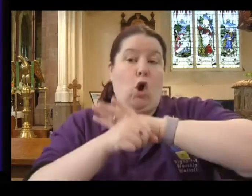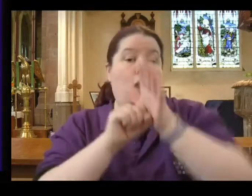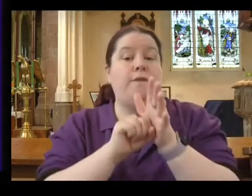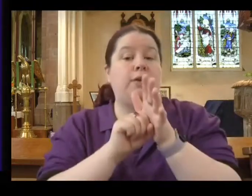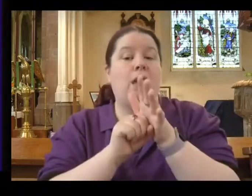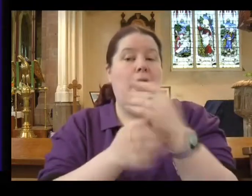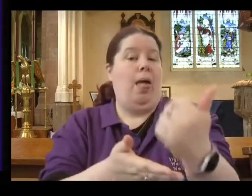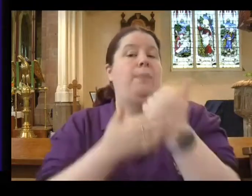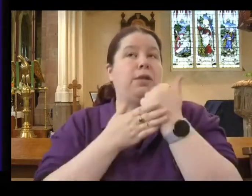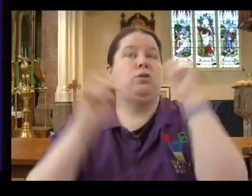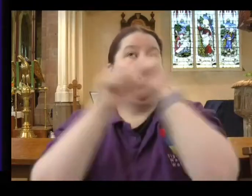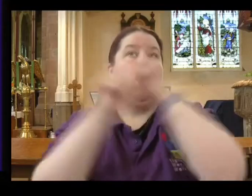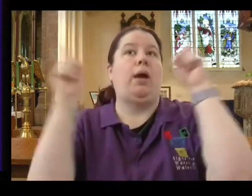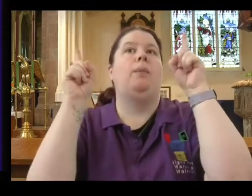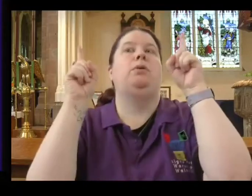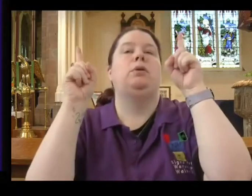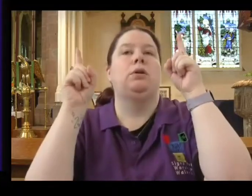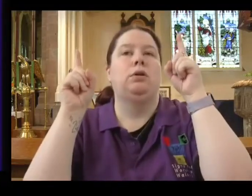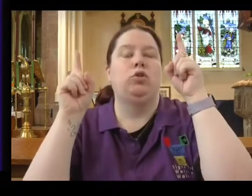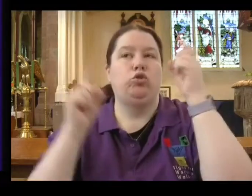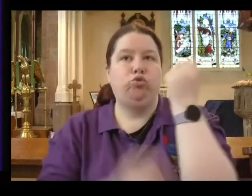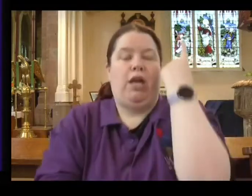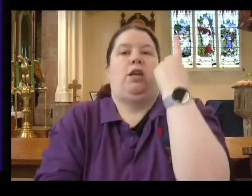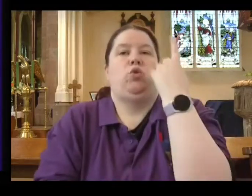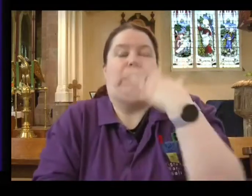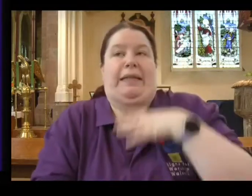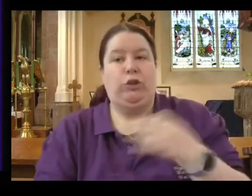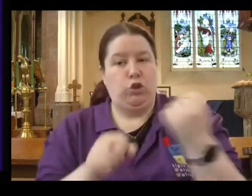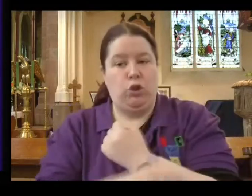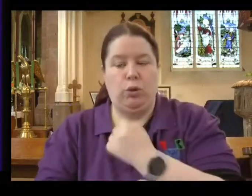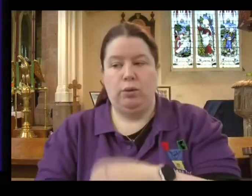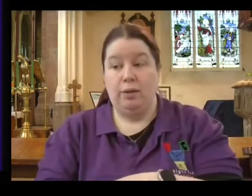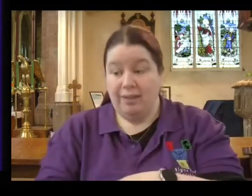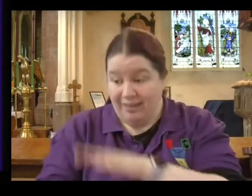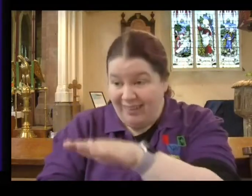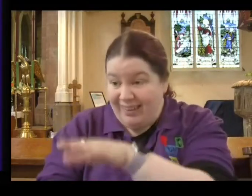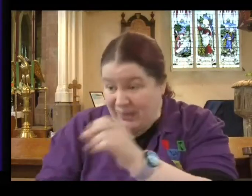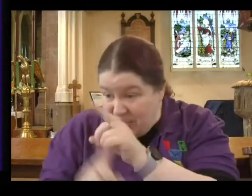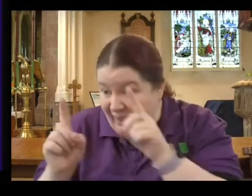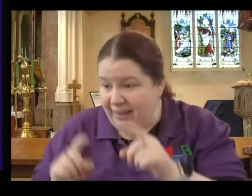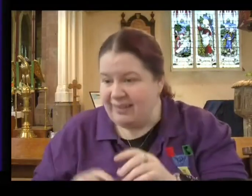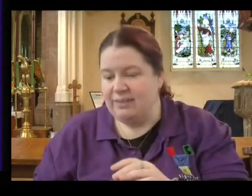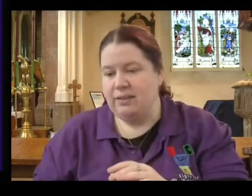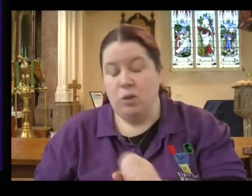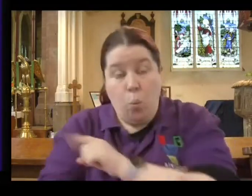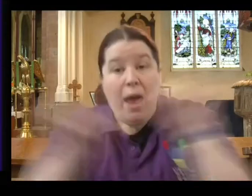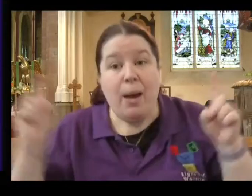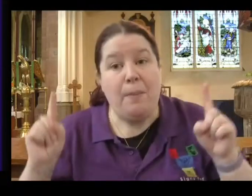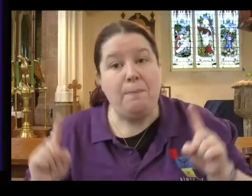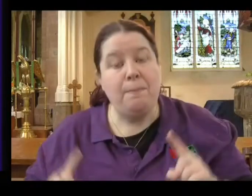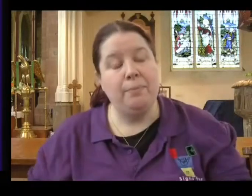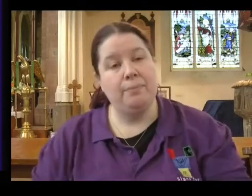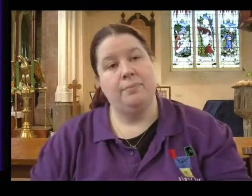a wake-up call for us. A wake-up to radical action, not a gentle, are you awake yet? This is wake up!